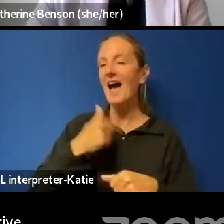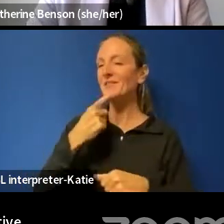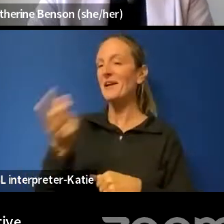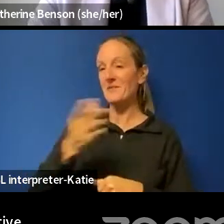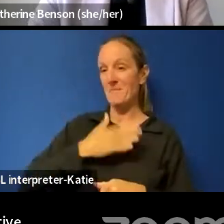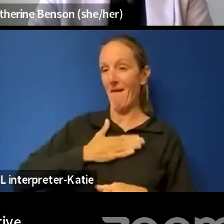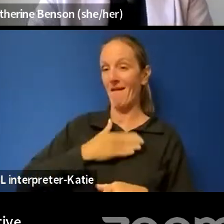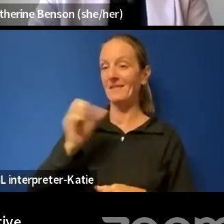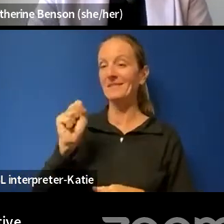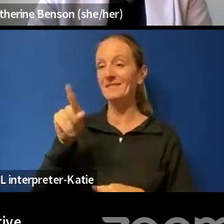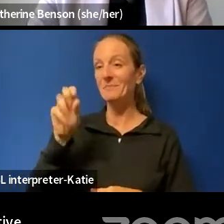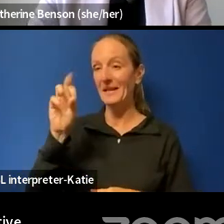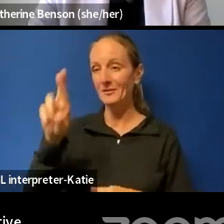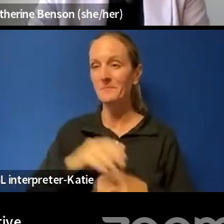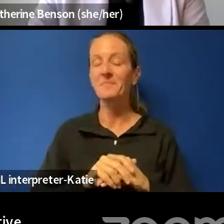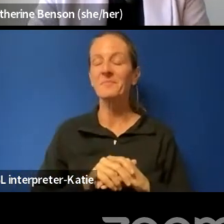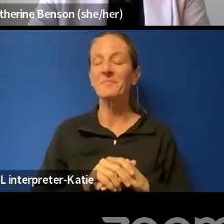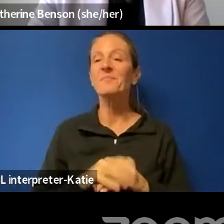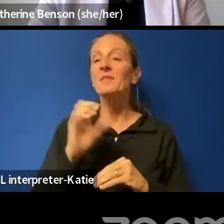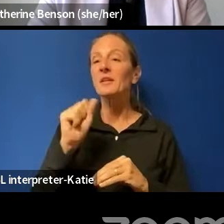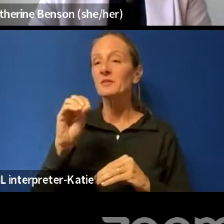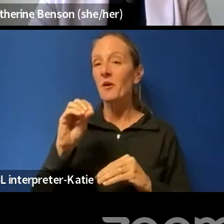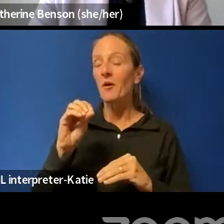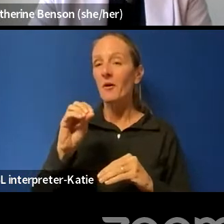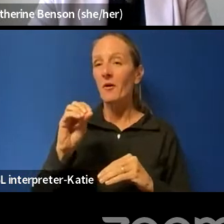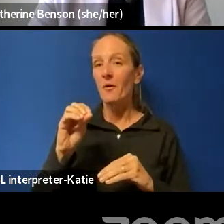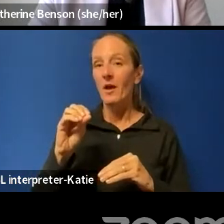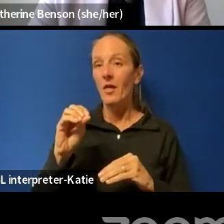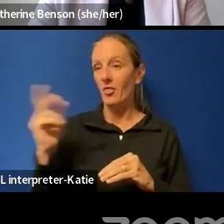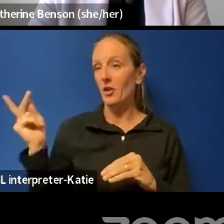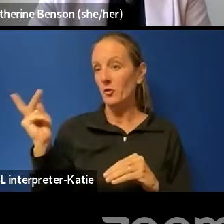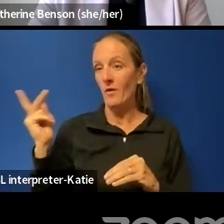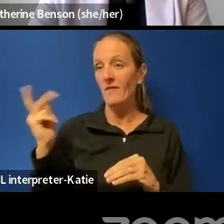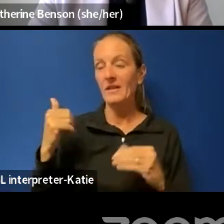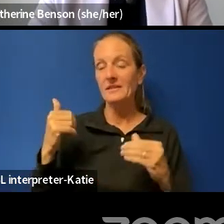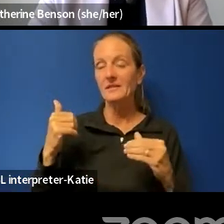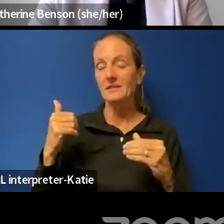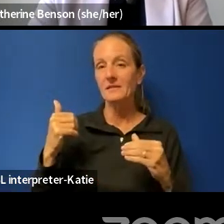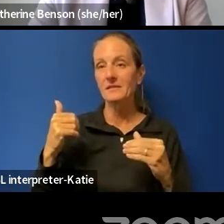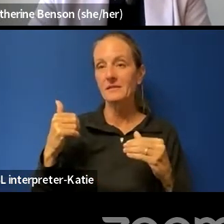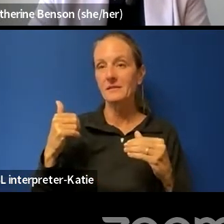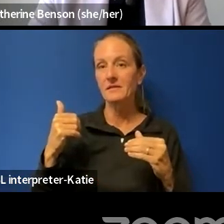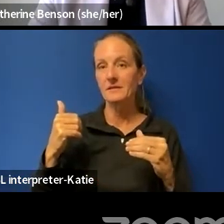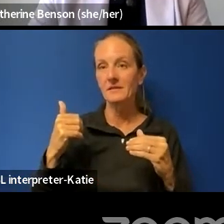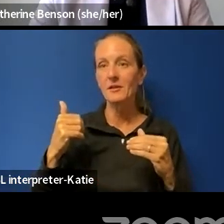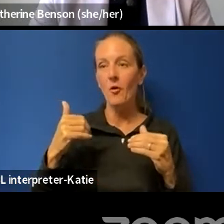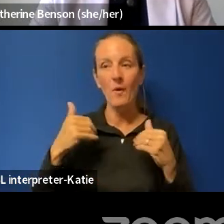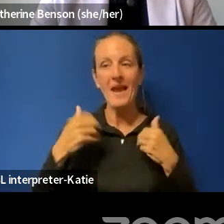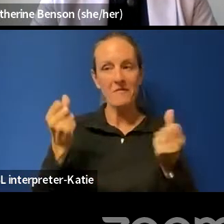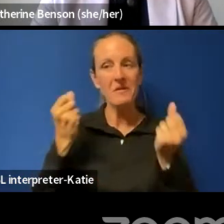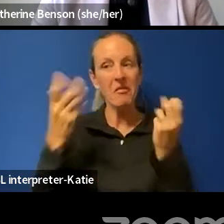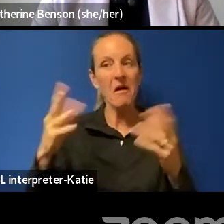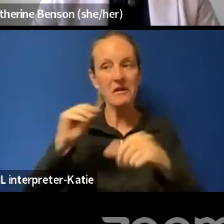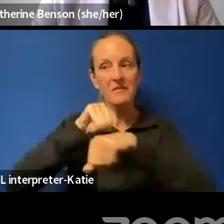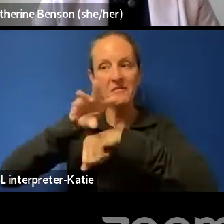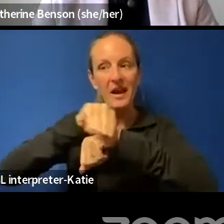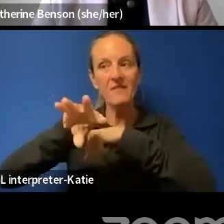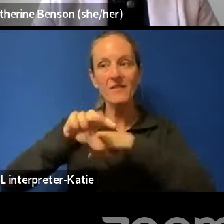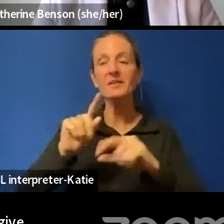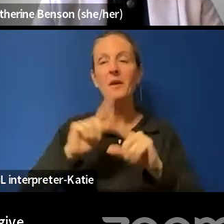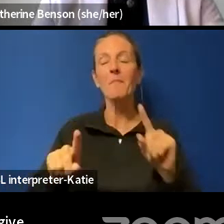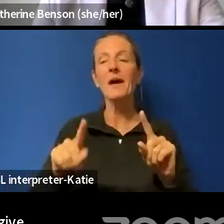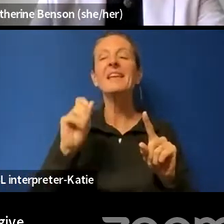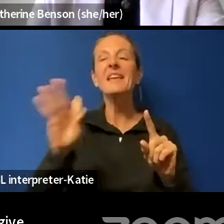Um, cause, uh, Jessica and I have very different, um, I mean, we have a lot, we have a lot of advice to give, but I think if I had to give one,